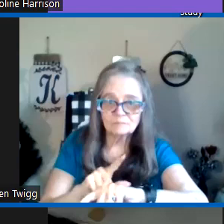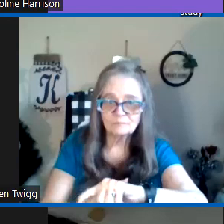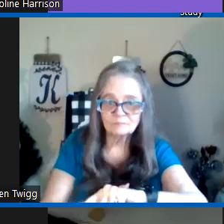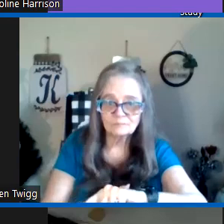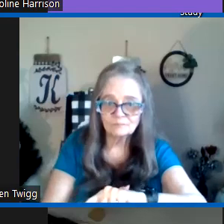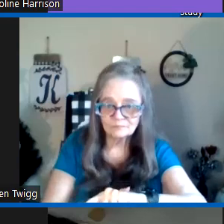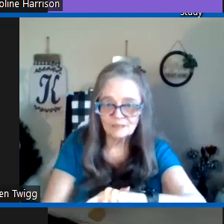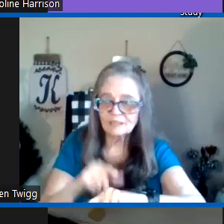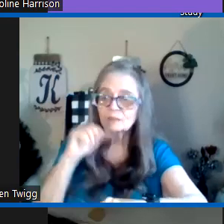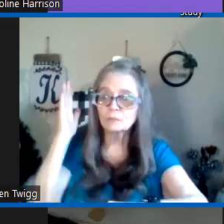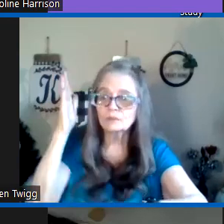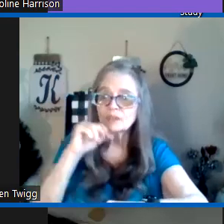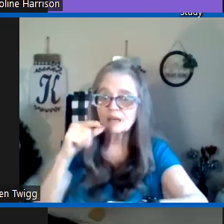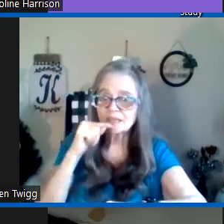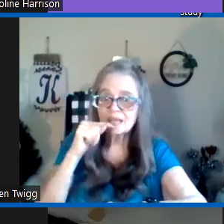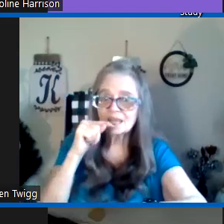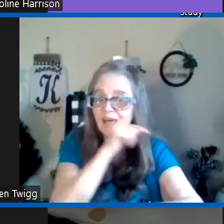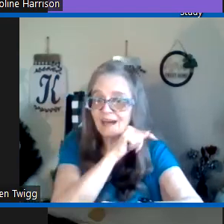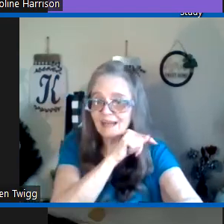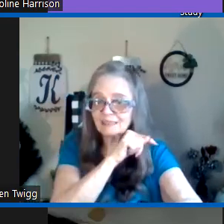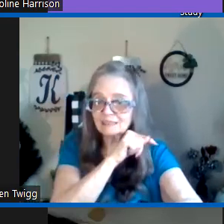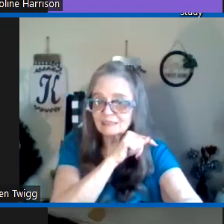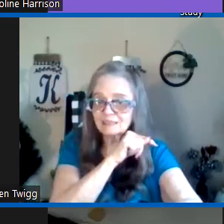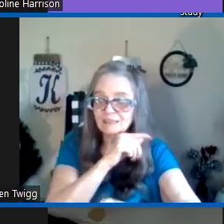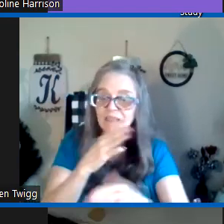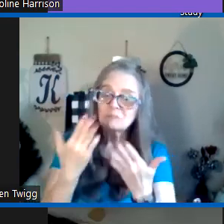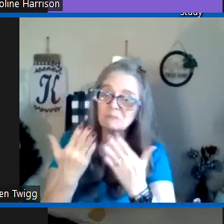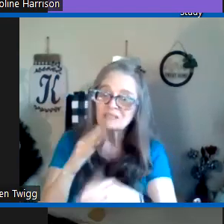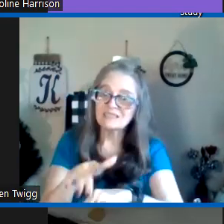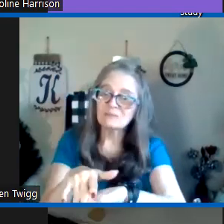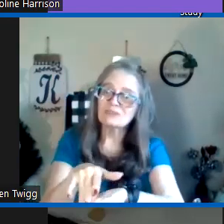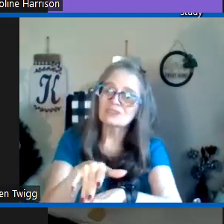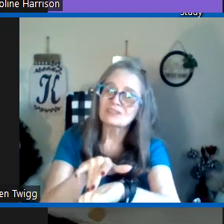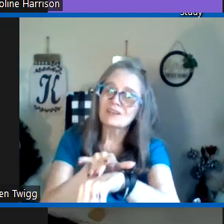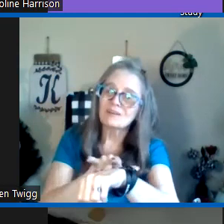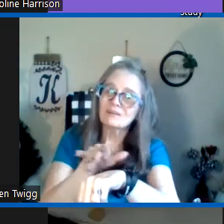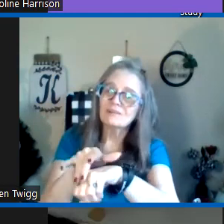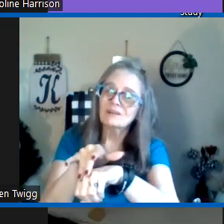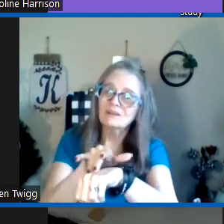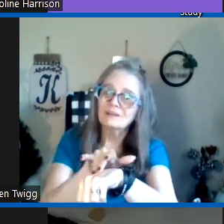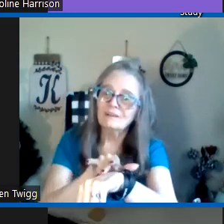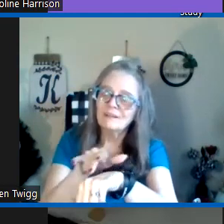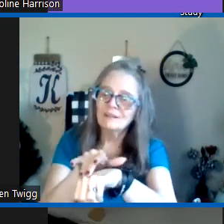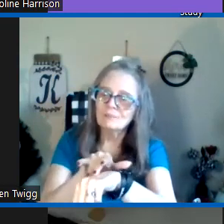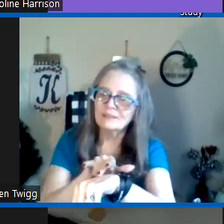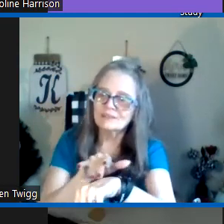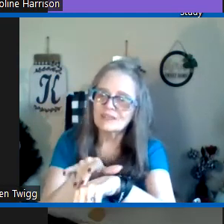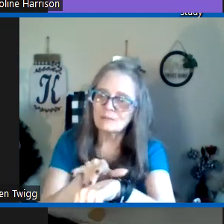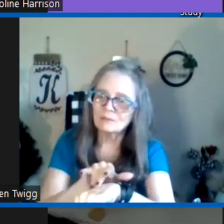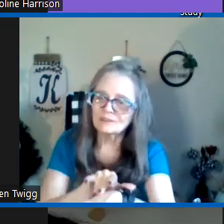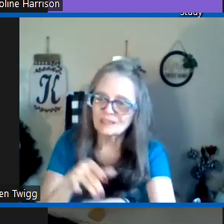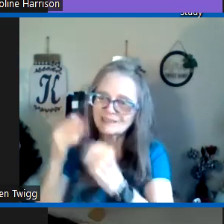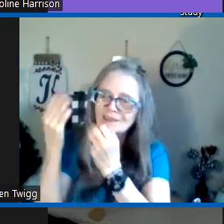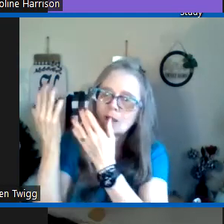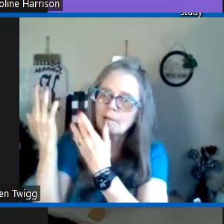time and it will not lie maybe it seems slow but